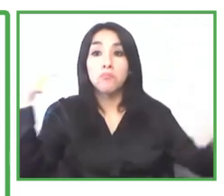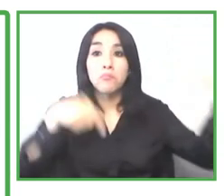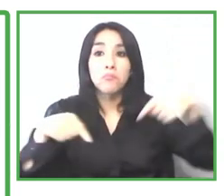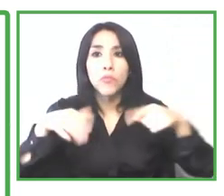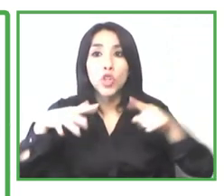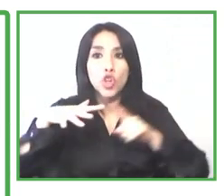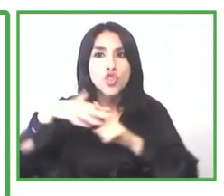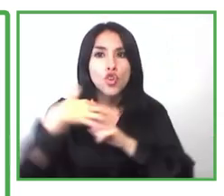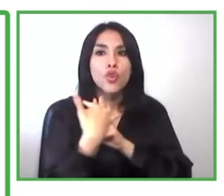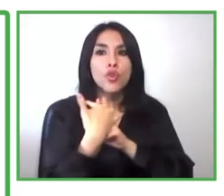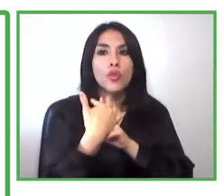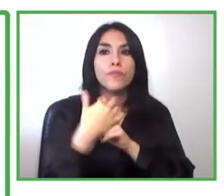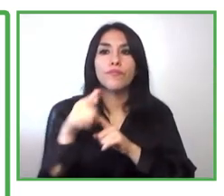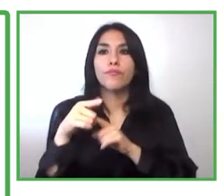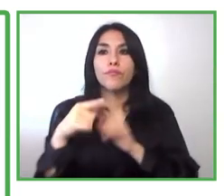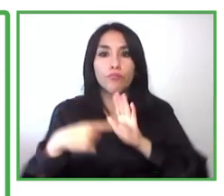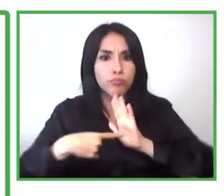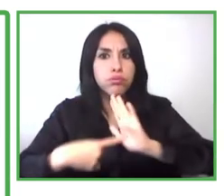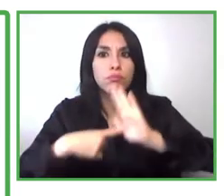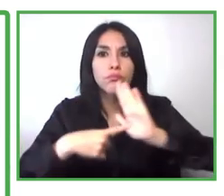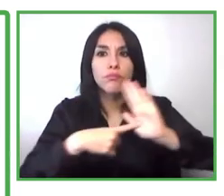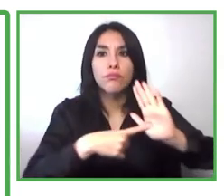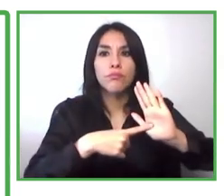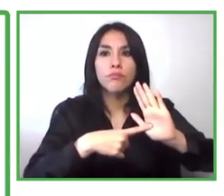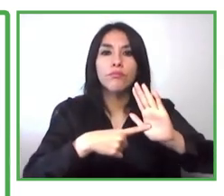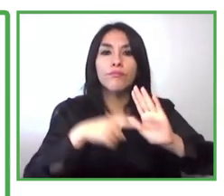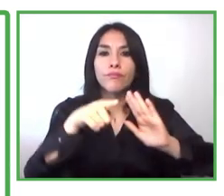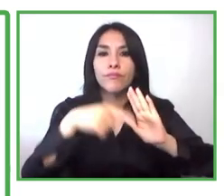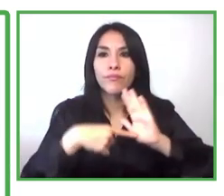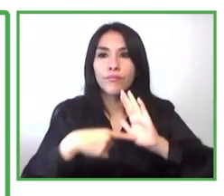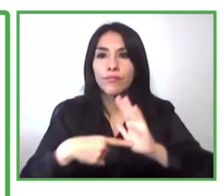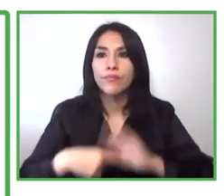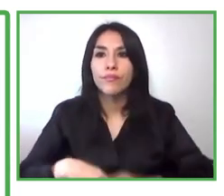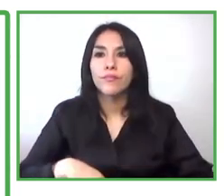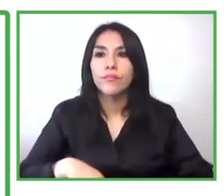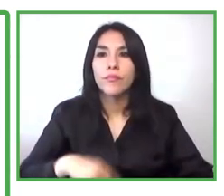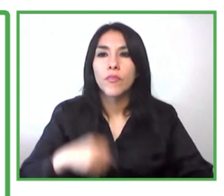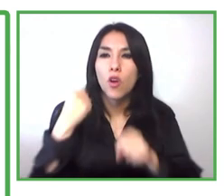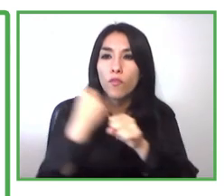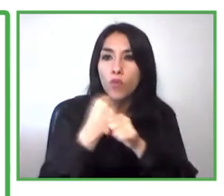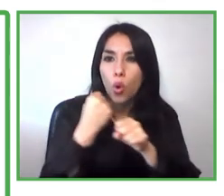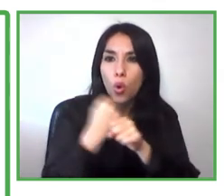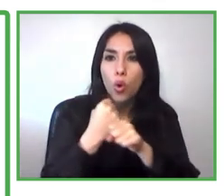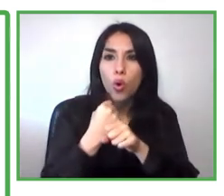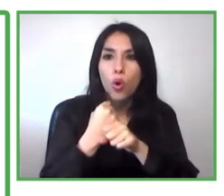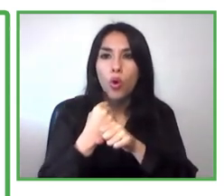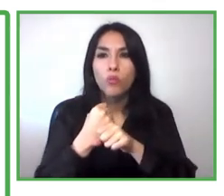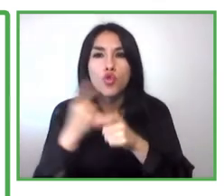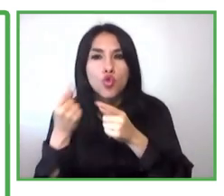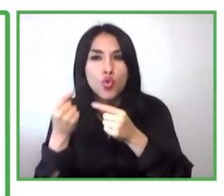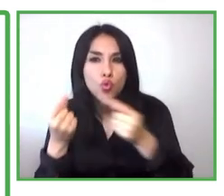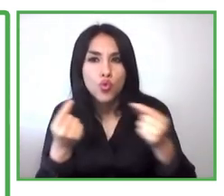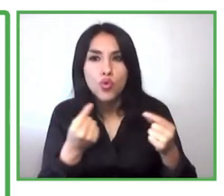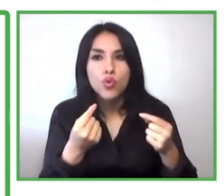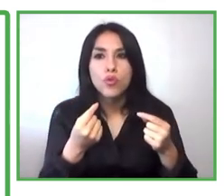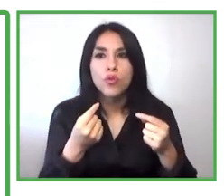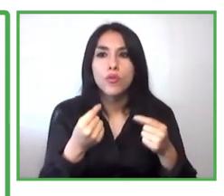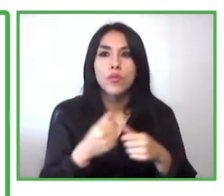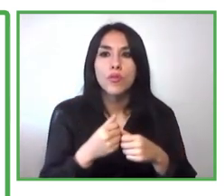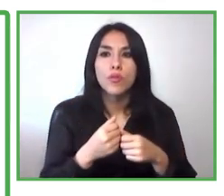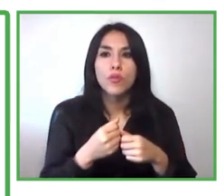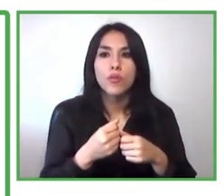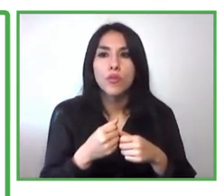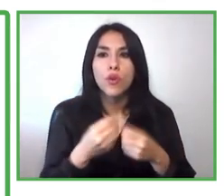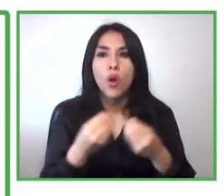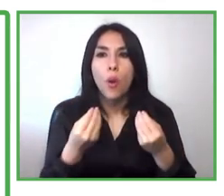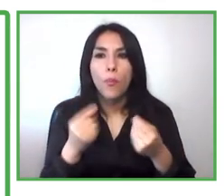and we also developed workshops on how there were the main challenges that